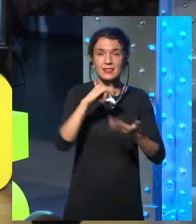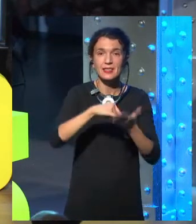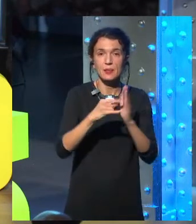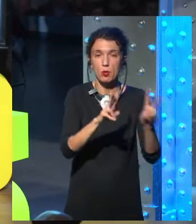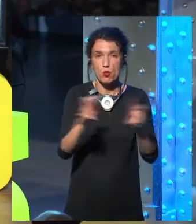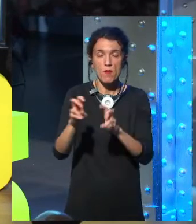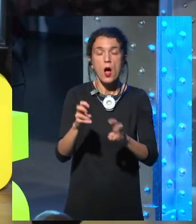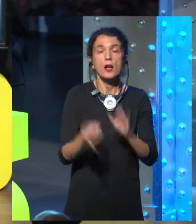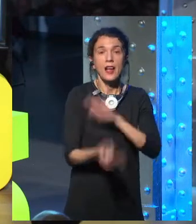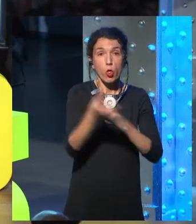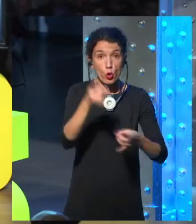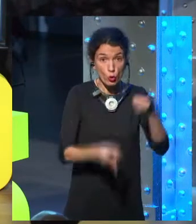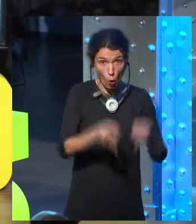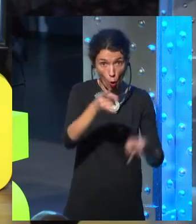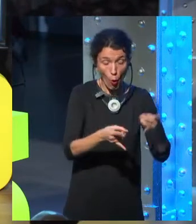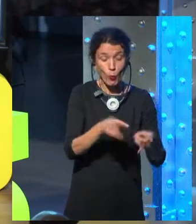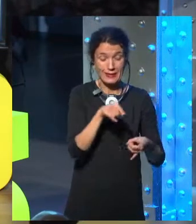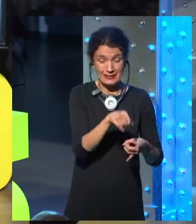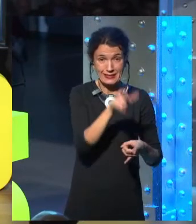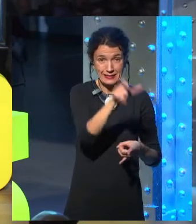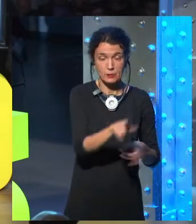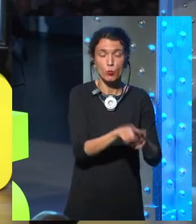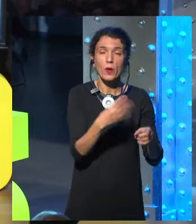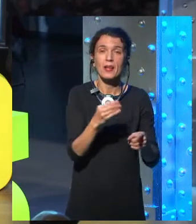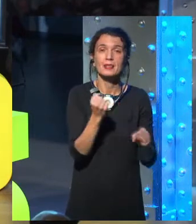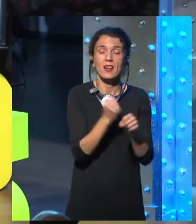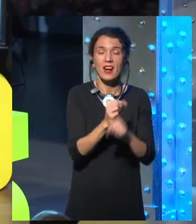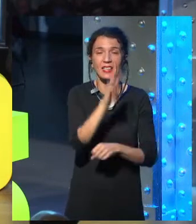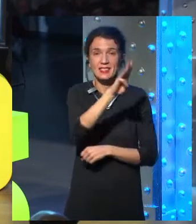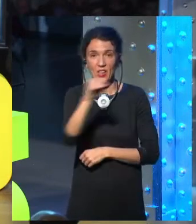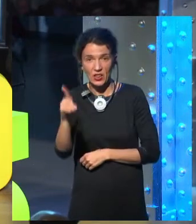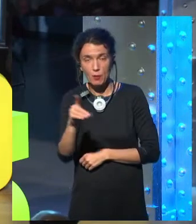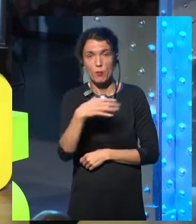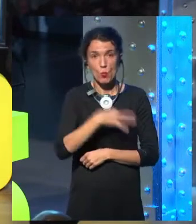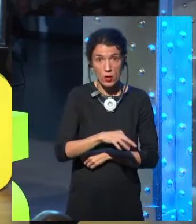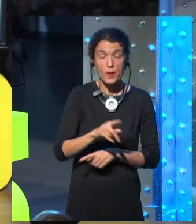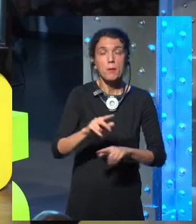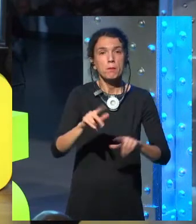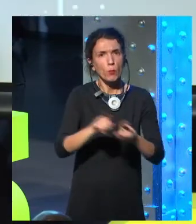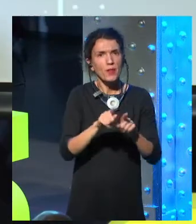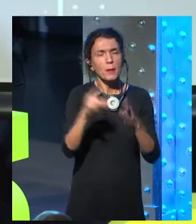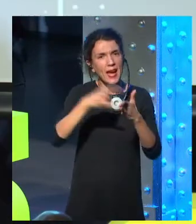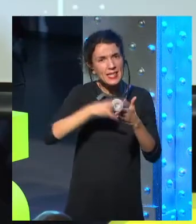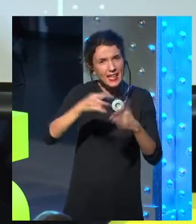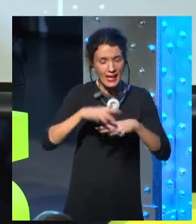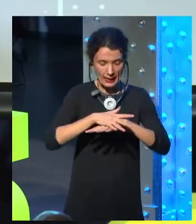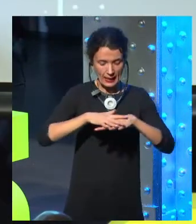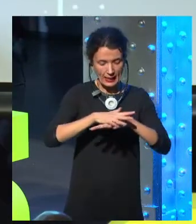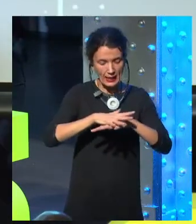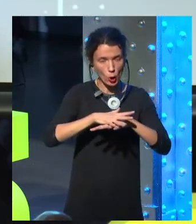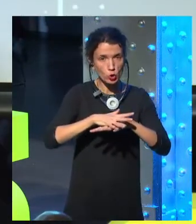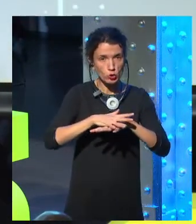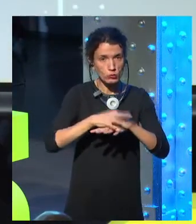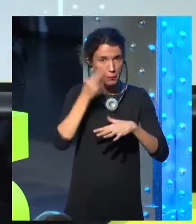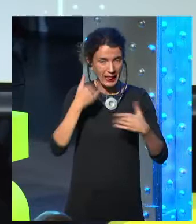It takes a diamond knife and scans and cuts at the same time, uploads it to a database, and then you have a feedback loop that's able to